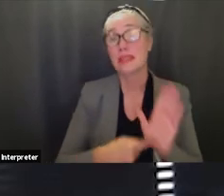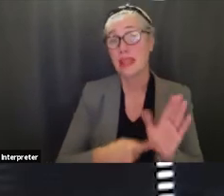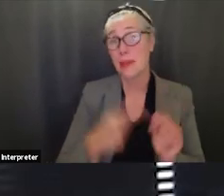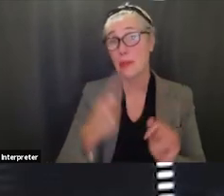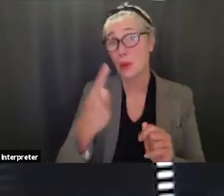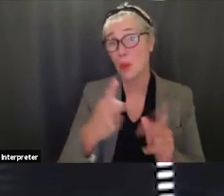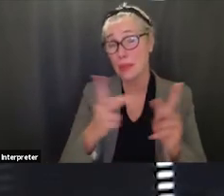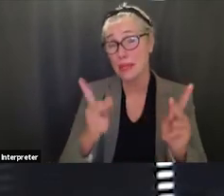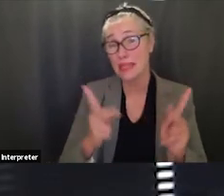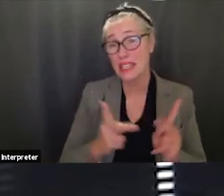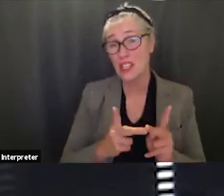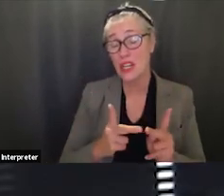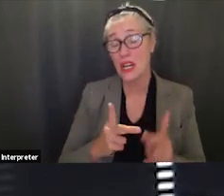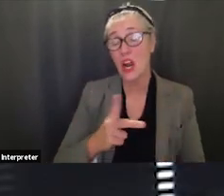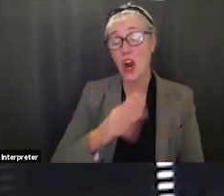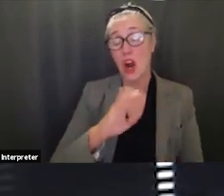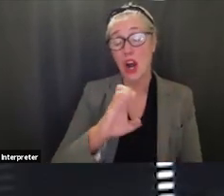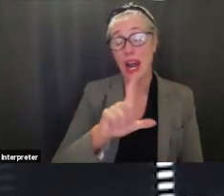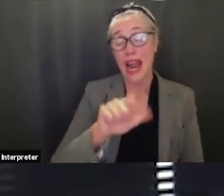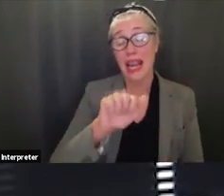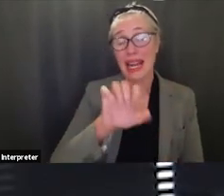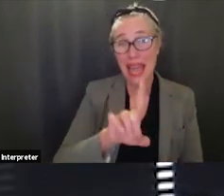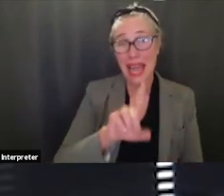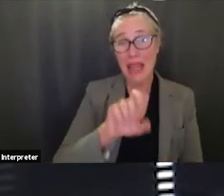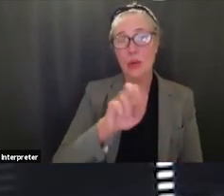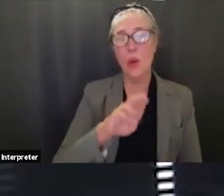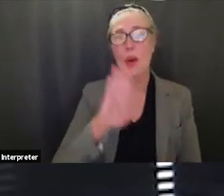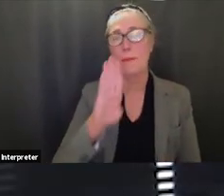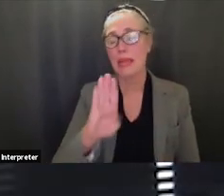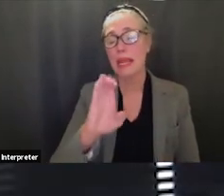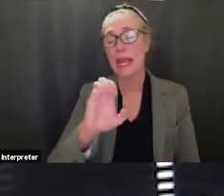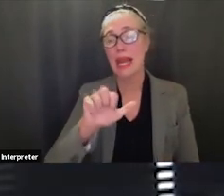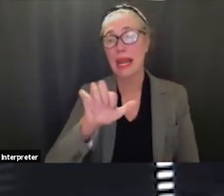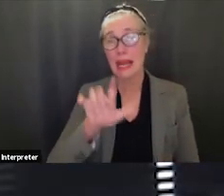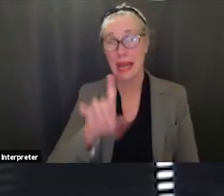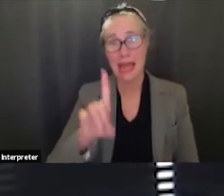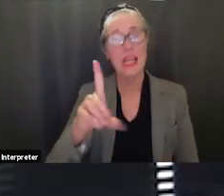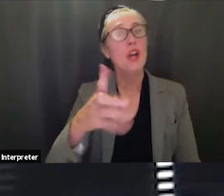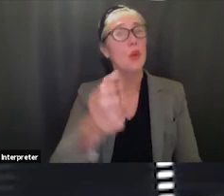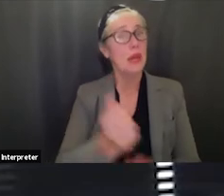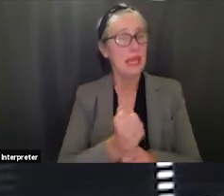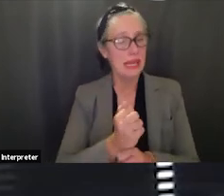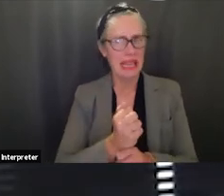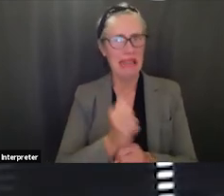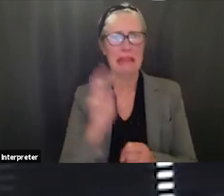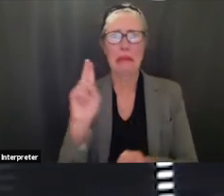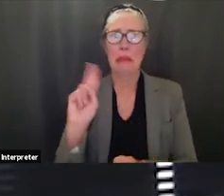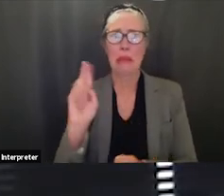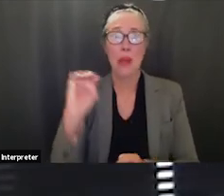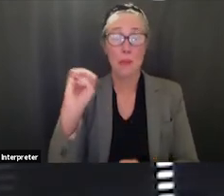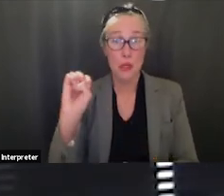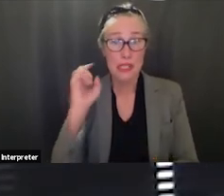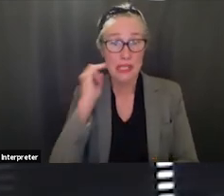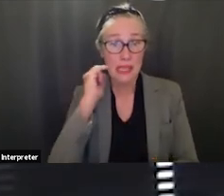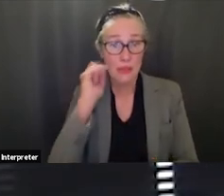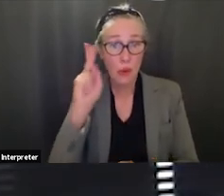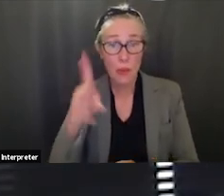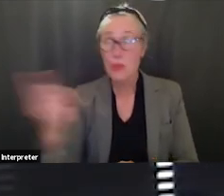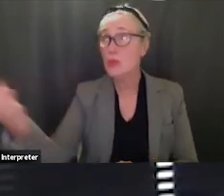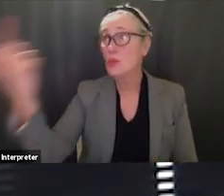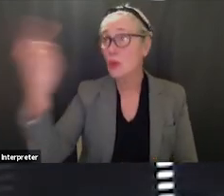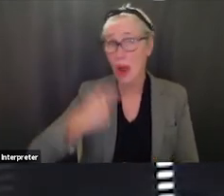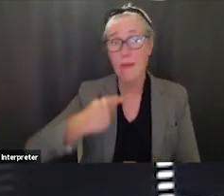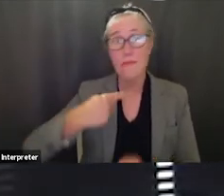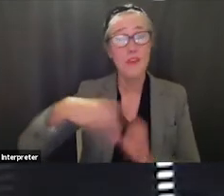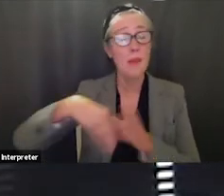clad or the b clad we will get an emergency one of those for individuals who typically come from out of state we